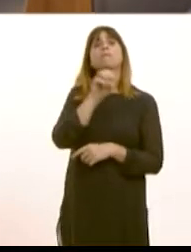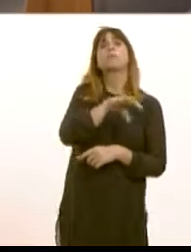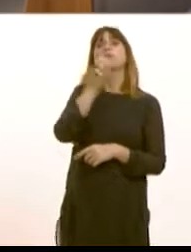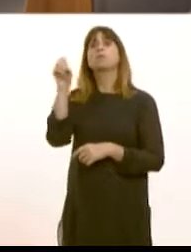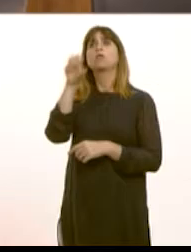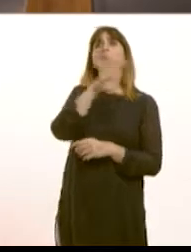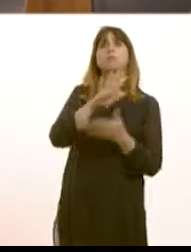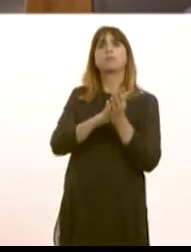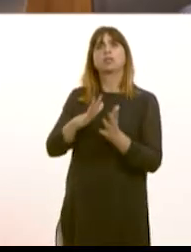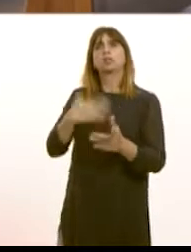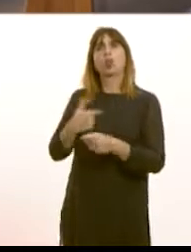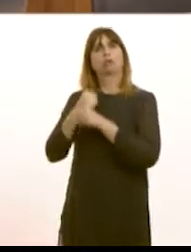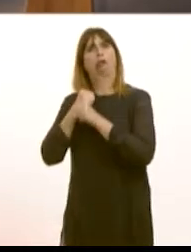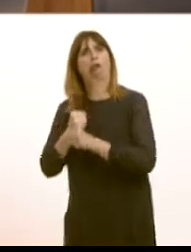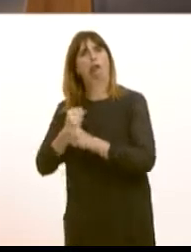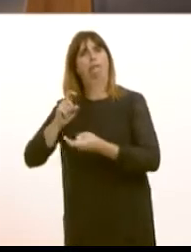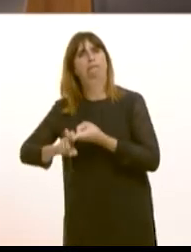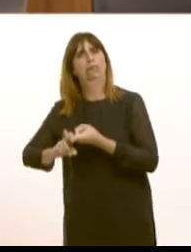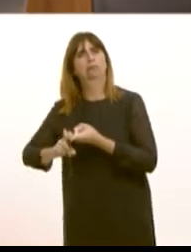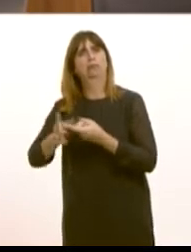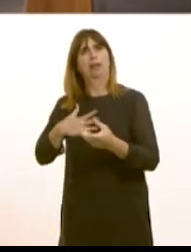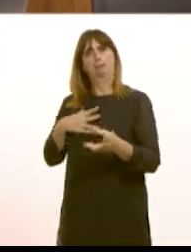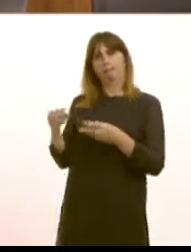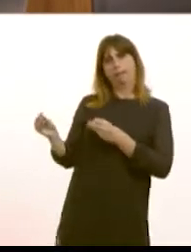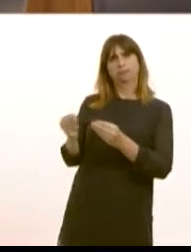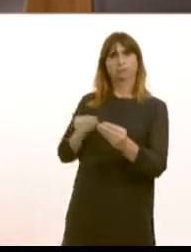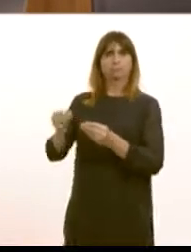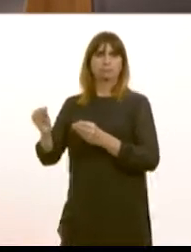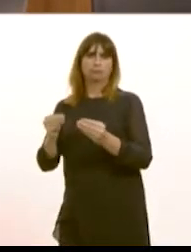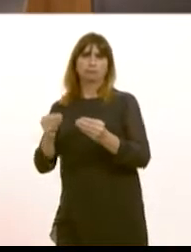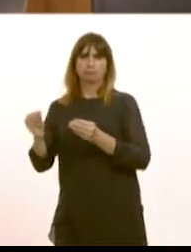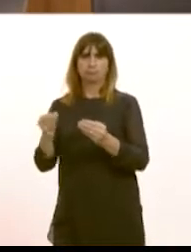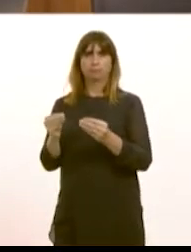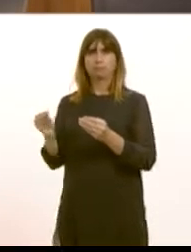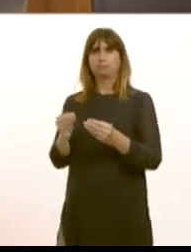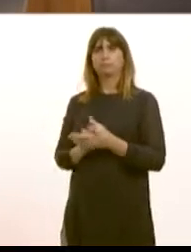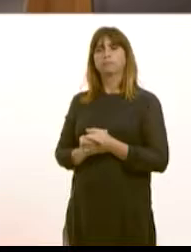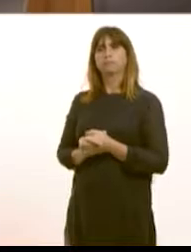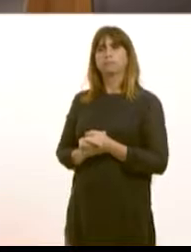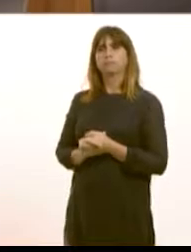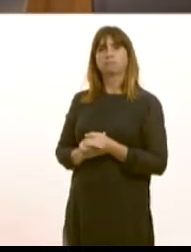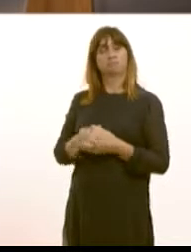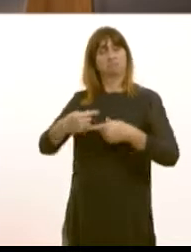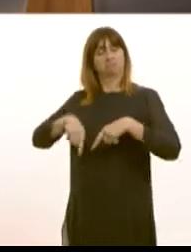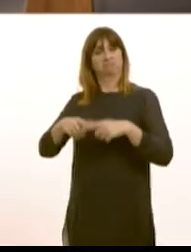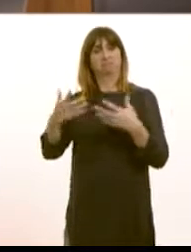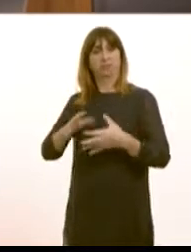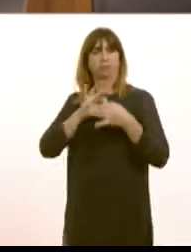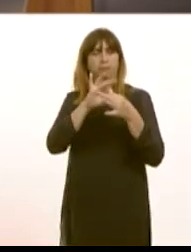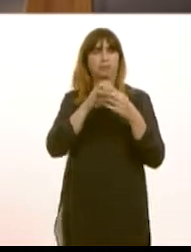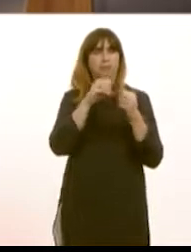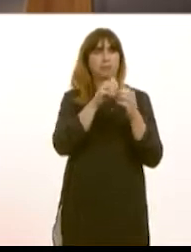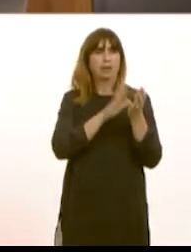course, is something which the profession has to with. We are working with the BMAM,